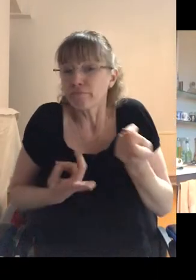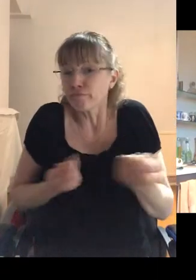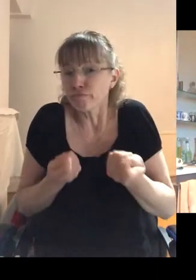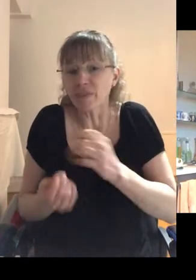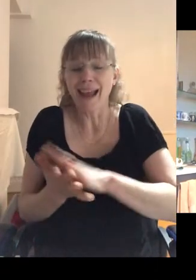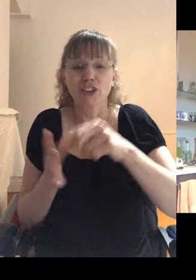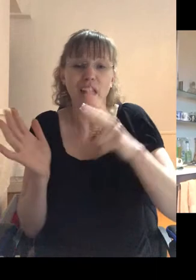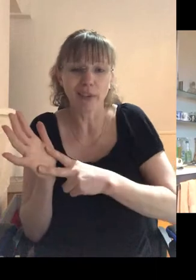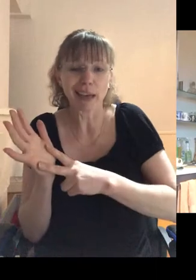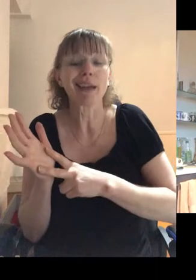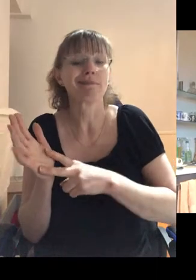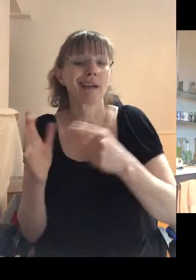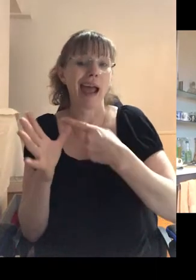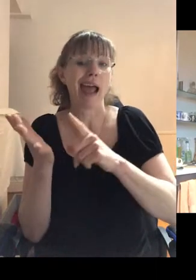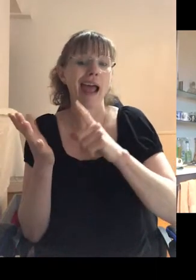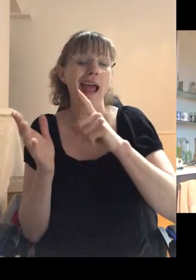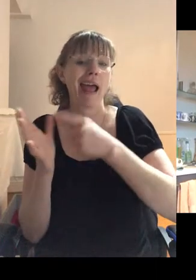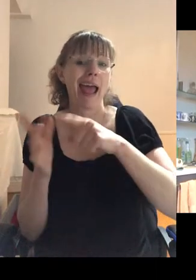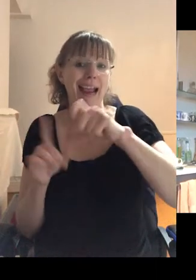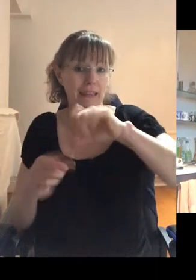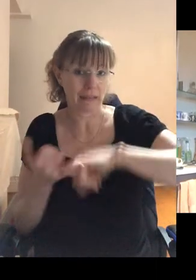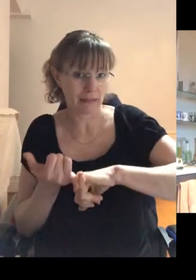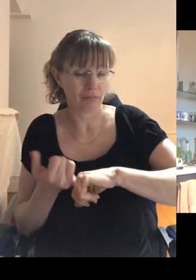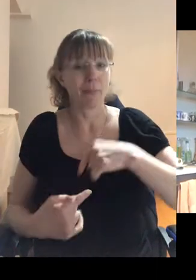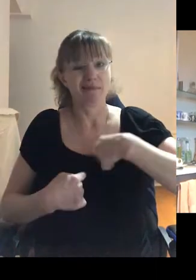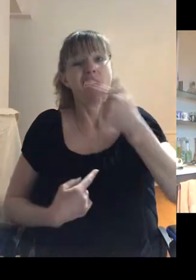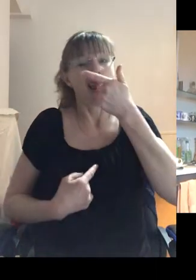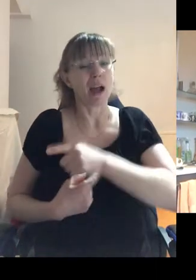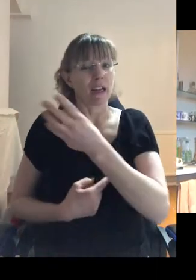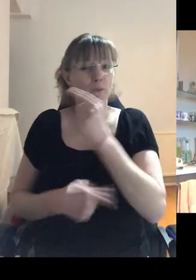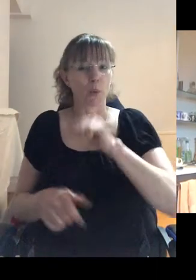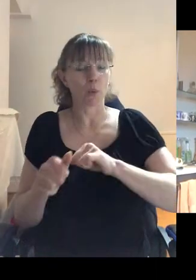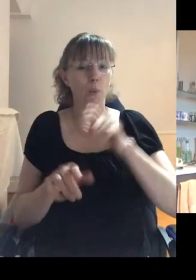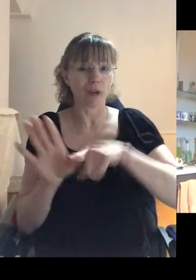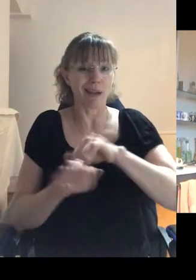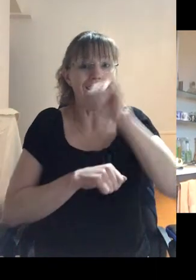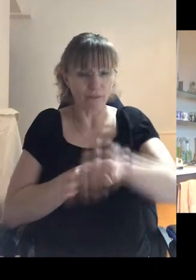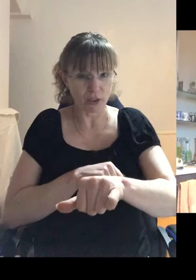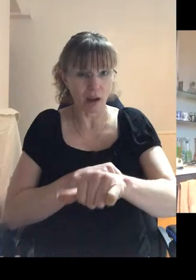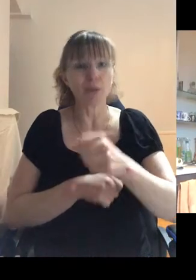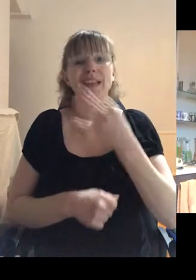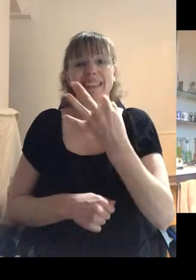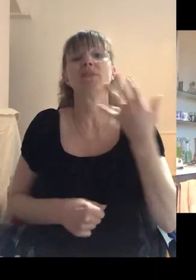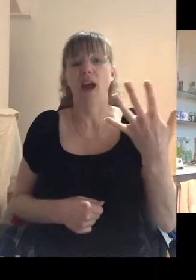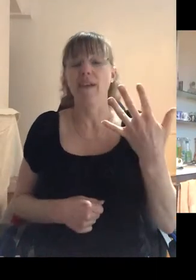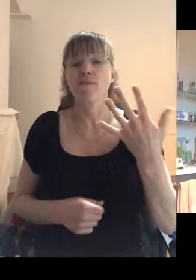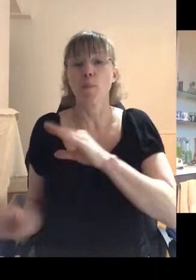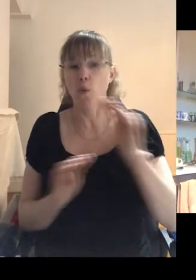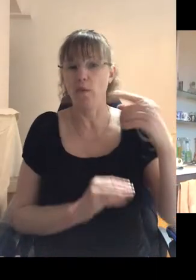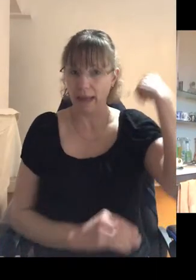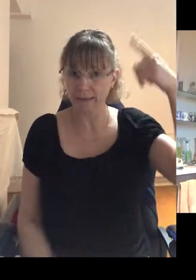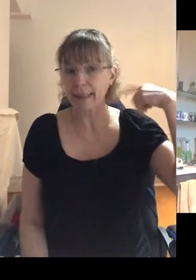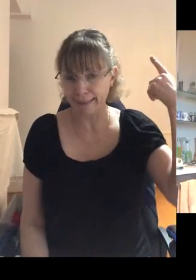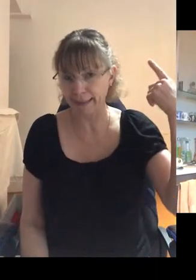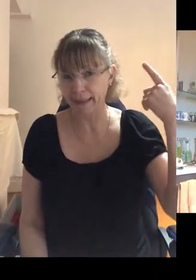with HIV and AIDS. Because luckily, you know, I was a few years after that, when I moved to London, was 85. But